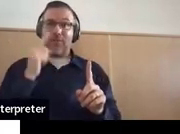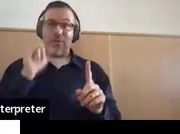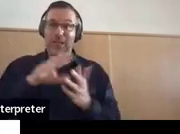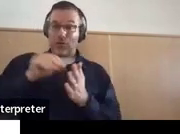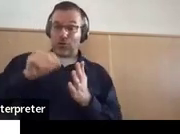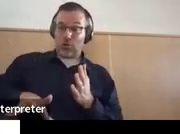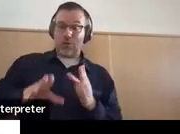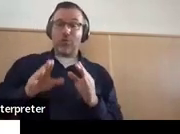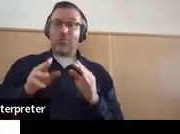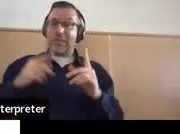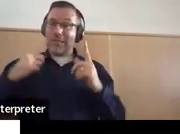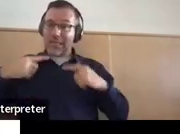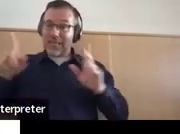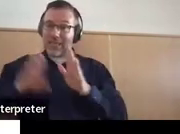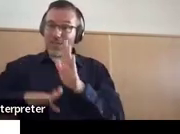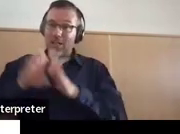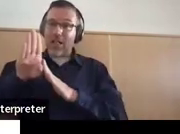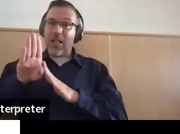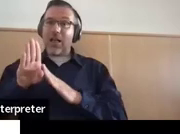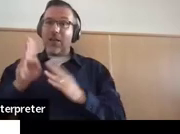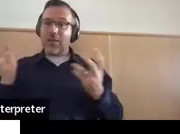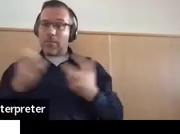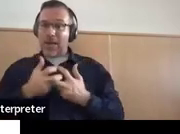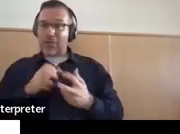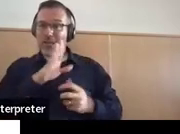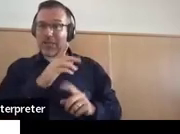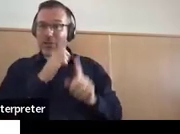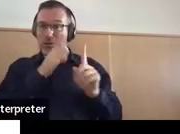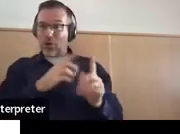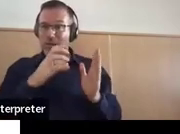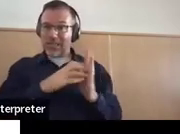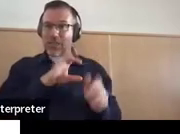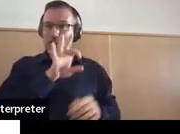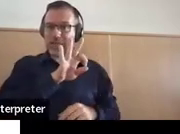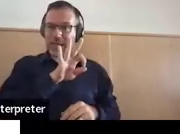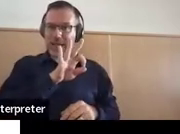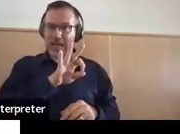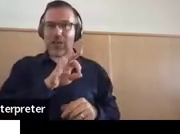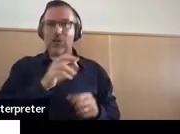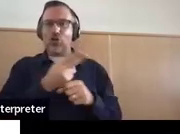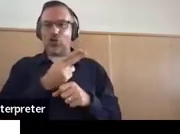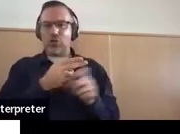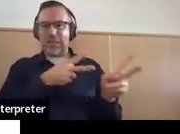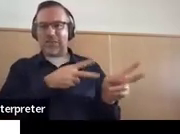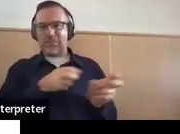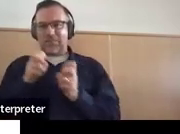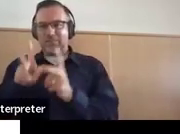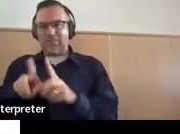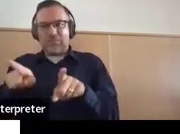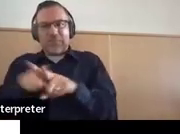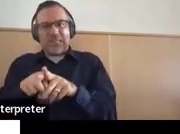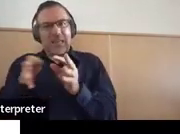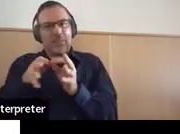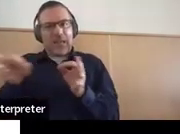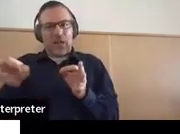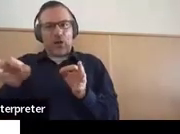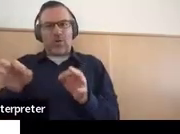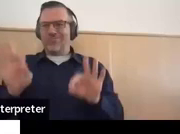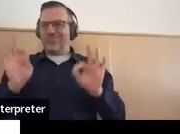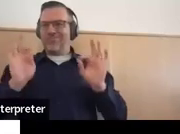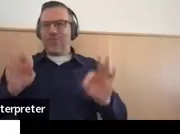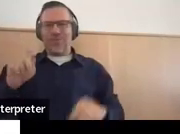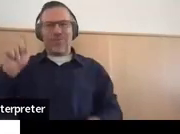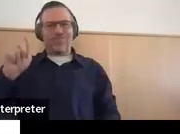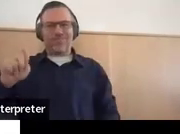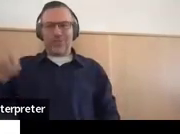his post-secondary goal in section nine to this with that language checks the box off. So now we